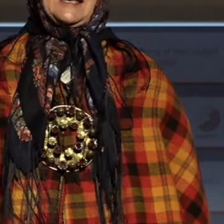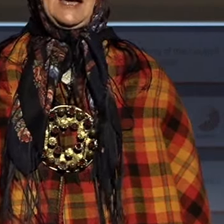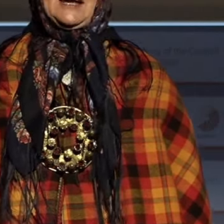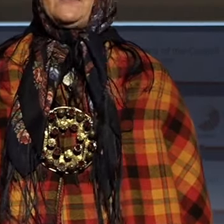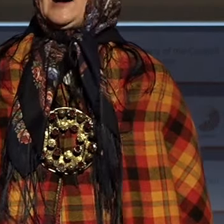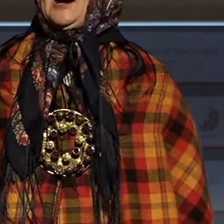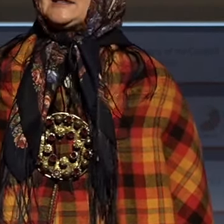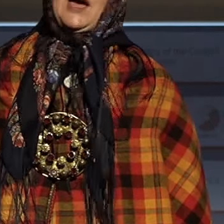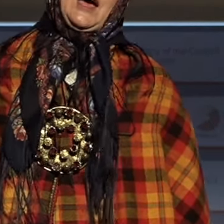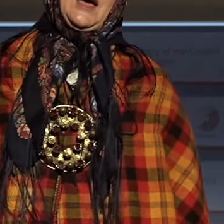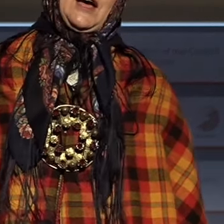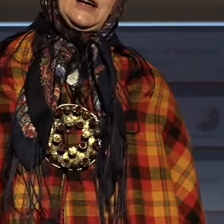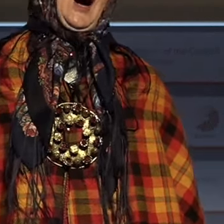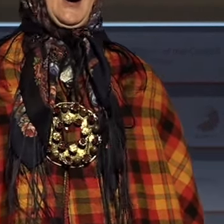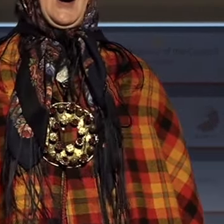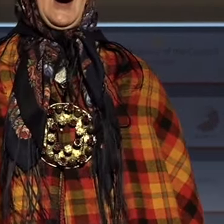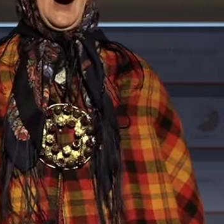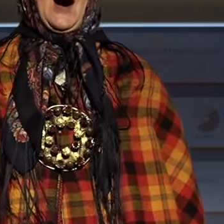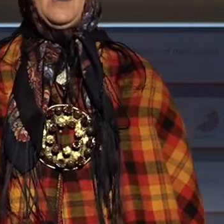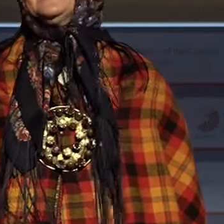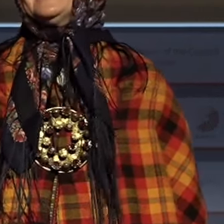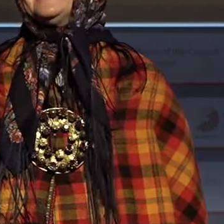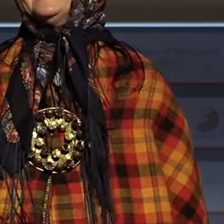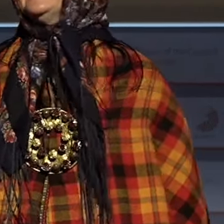vajadzēja Vajadzēja